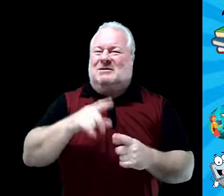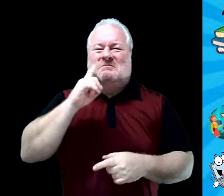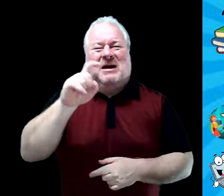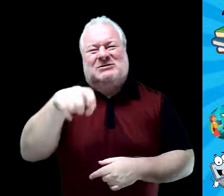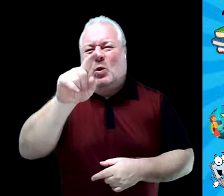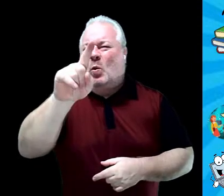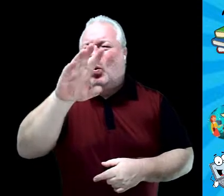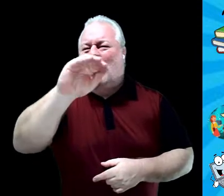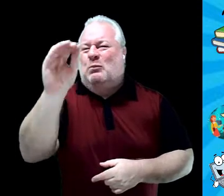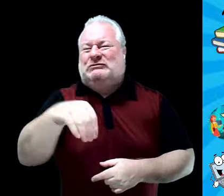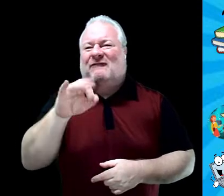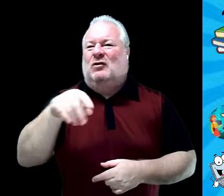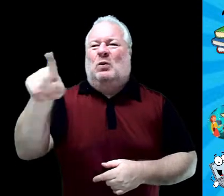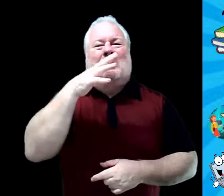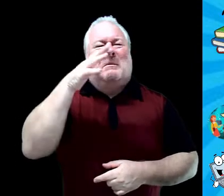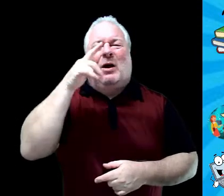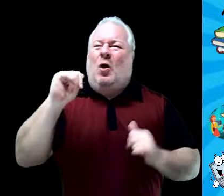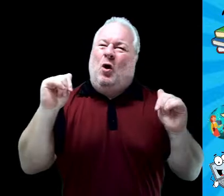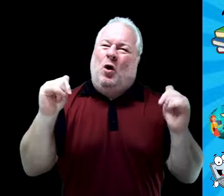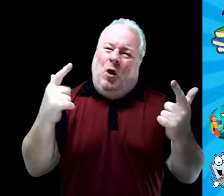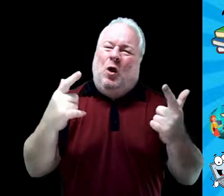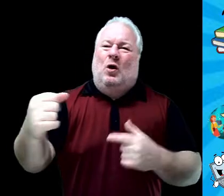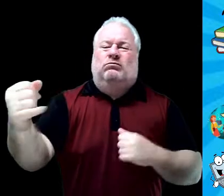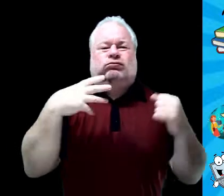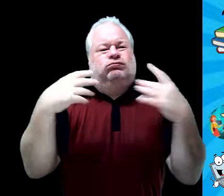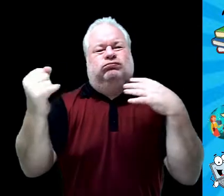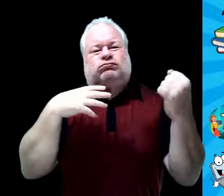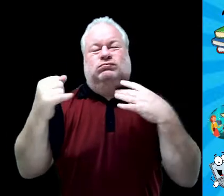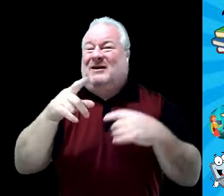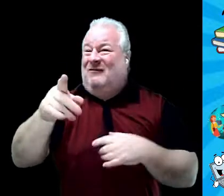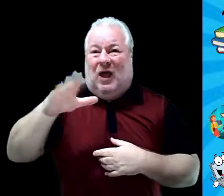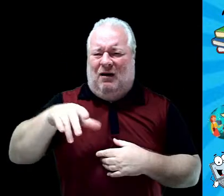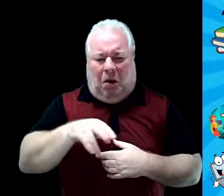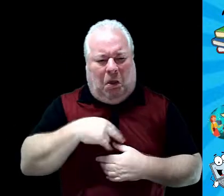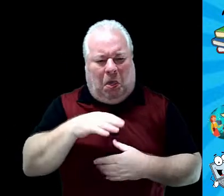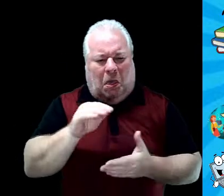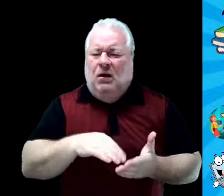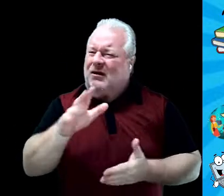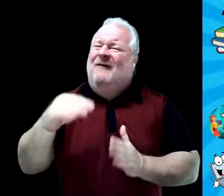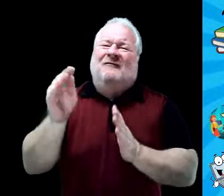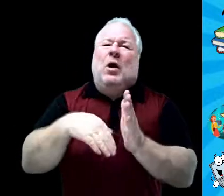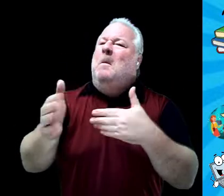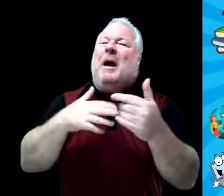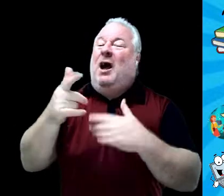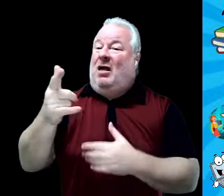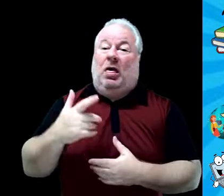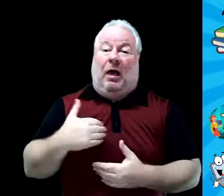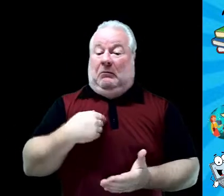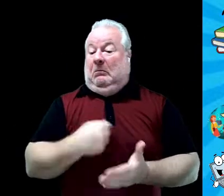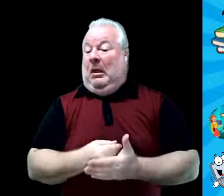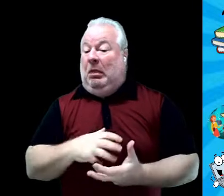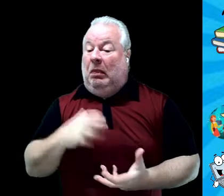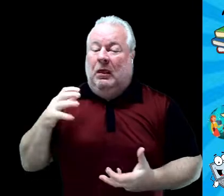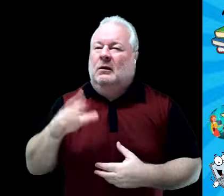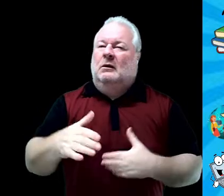of our parents turn in a lunch application. If you haven't done so already, please do so